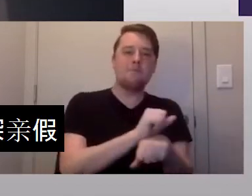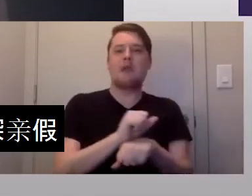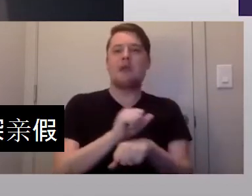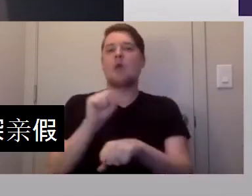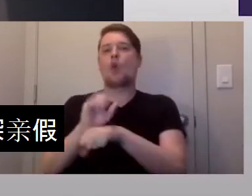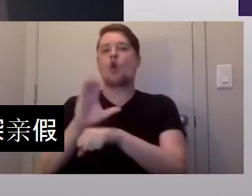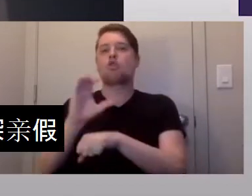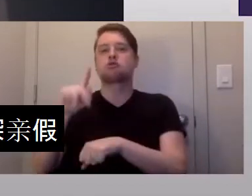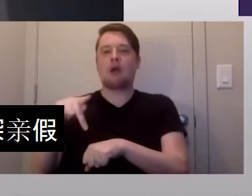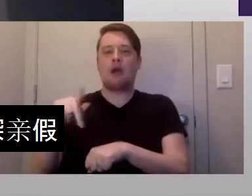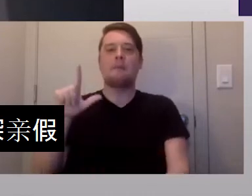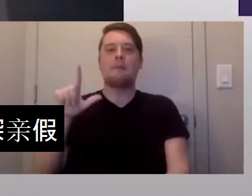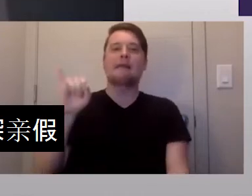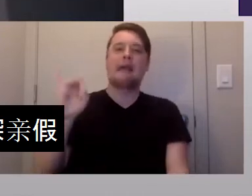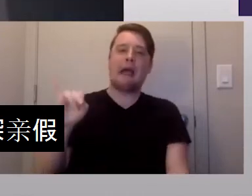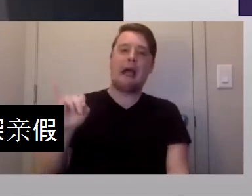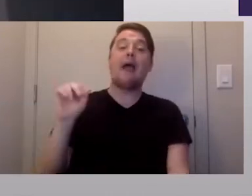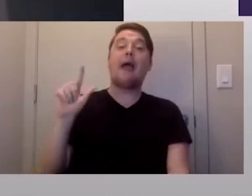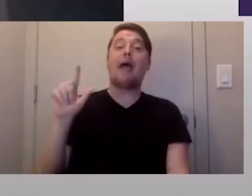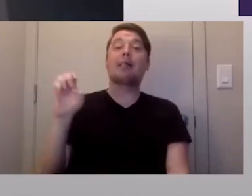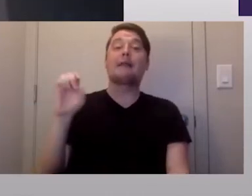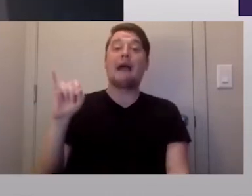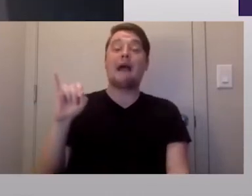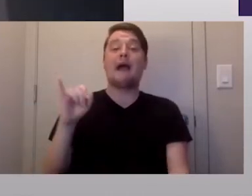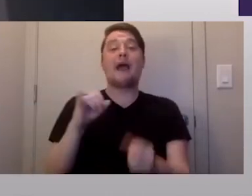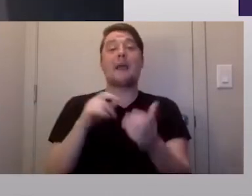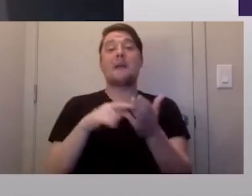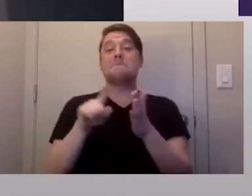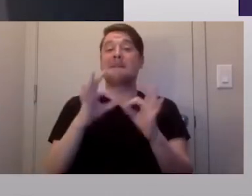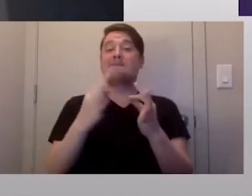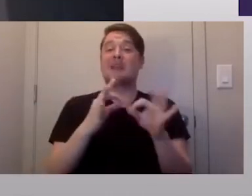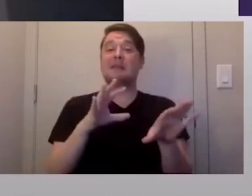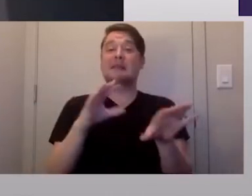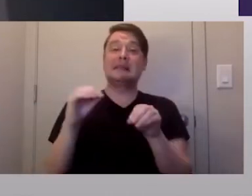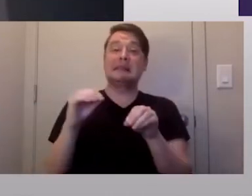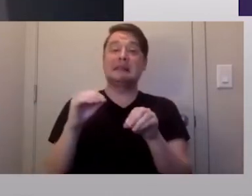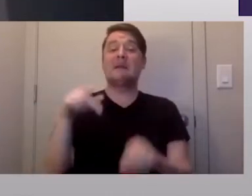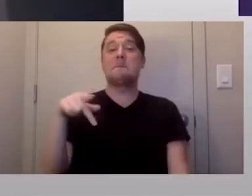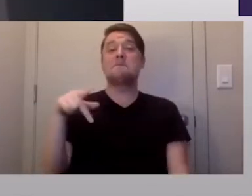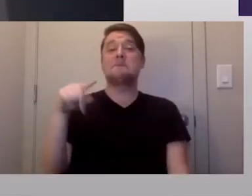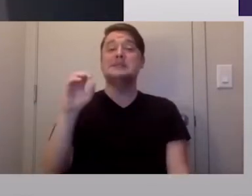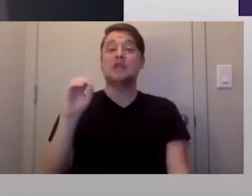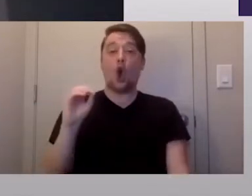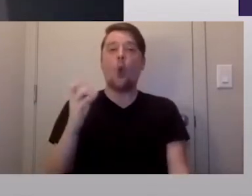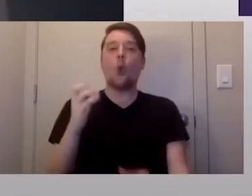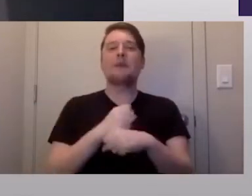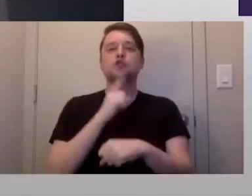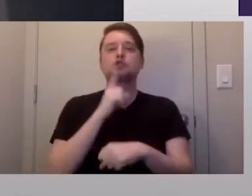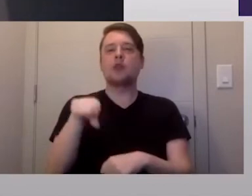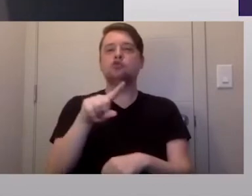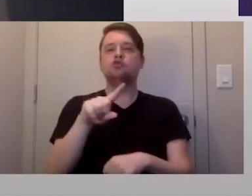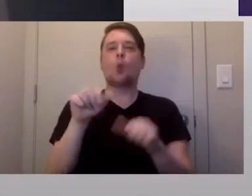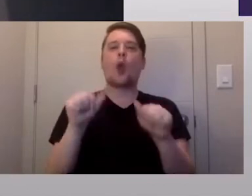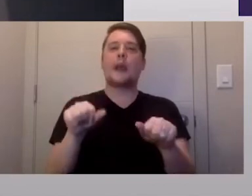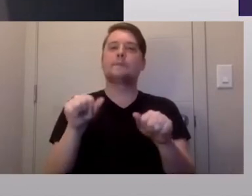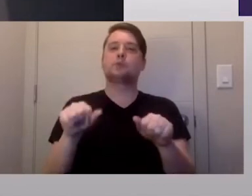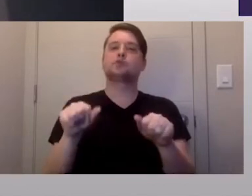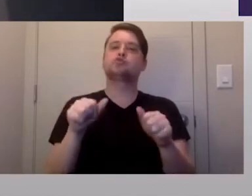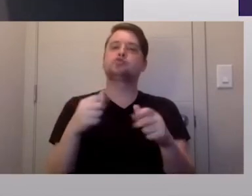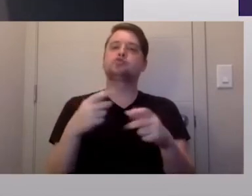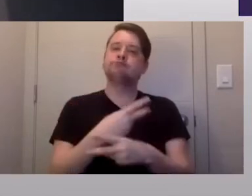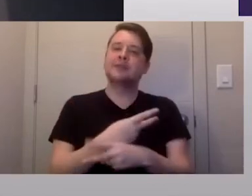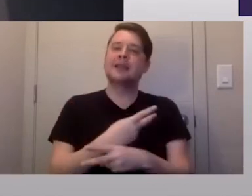L&I, paid family leave, taking PTO was an option. And we want to make sure that caregivers are able to navigate what is,